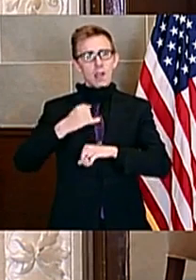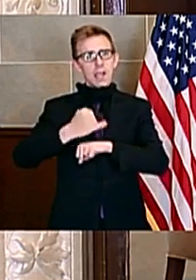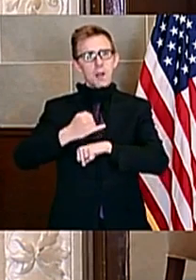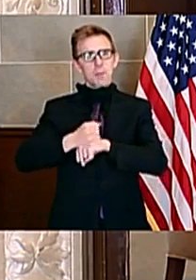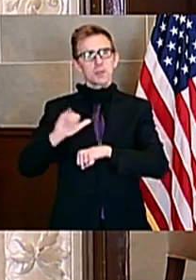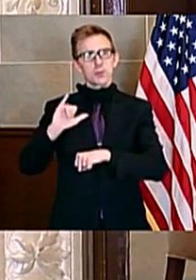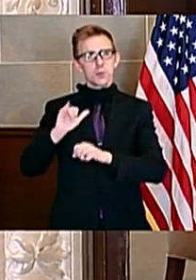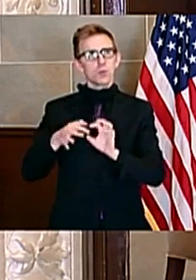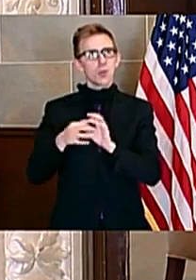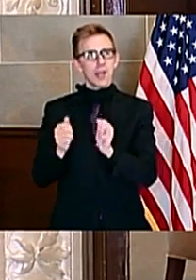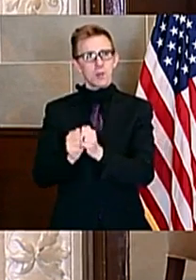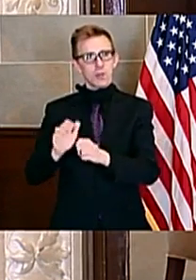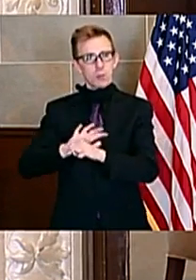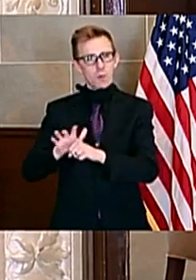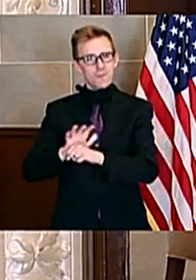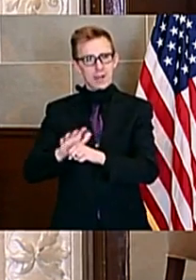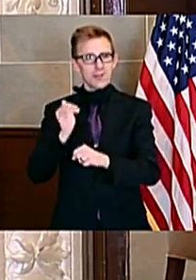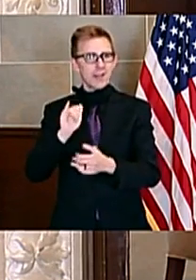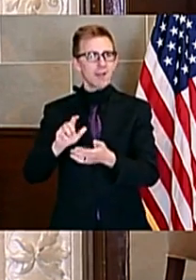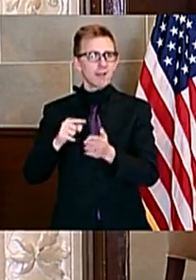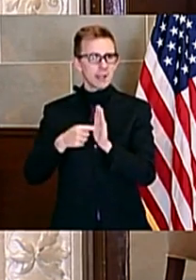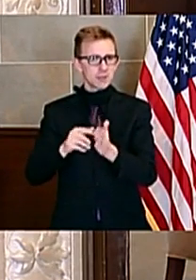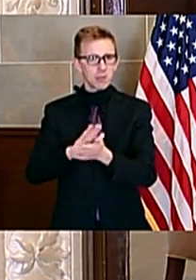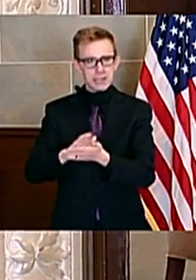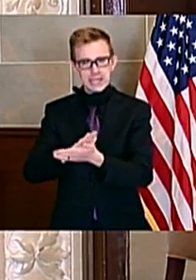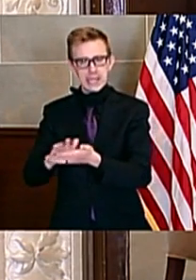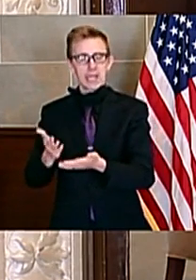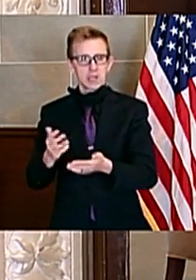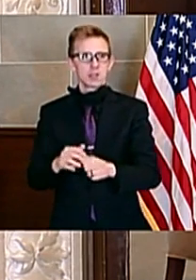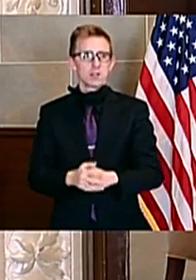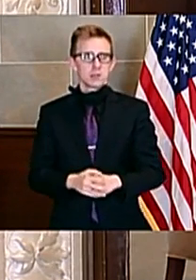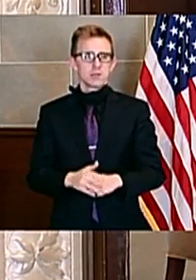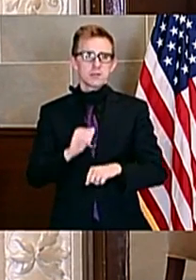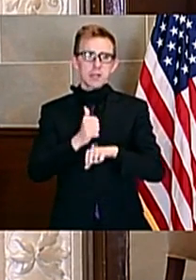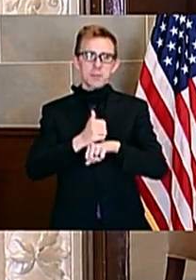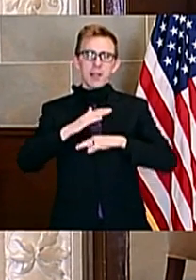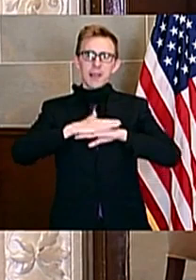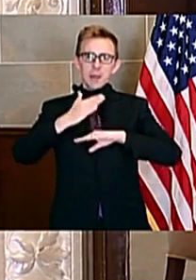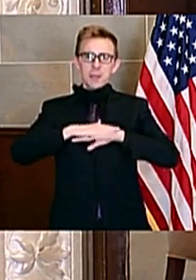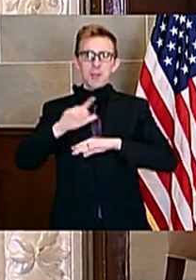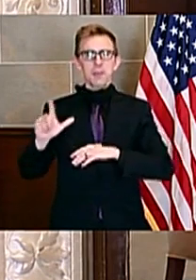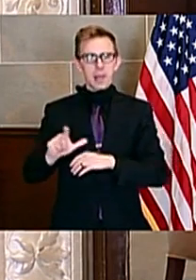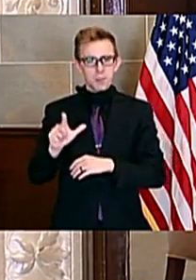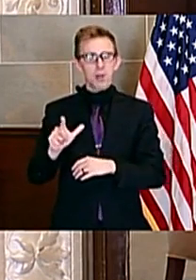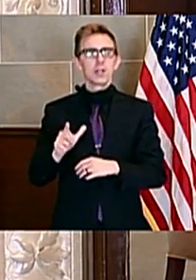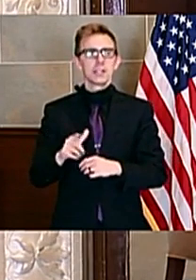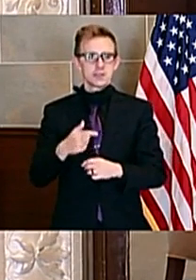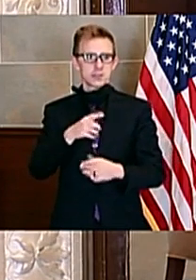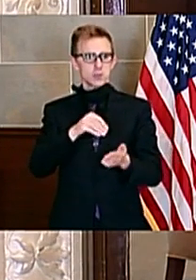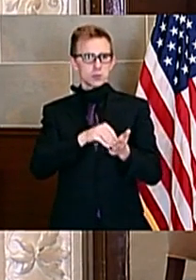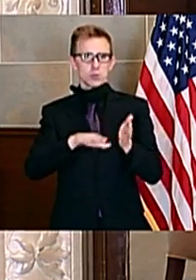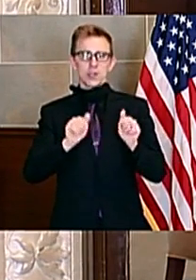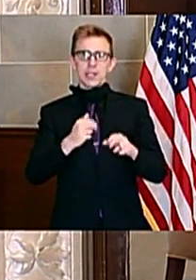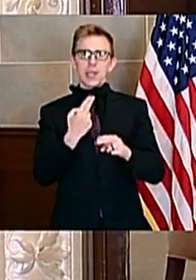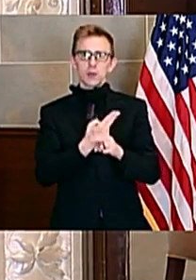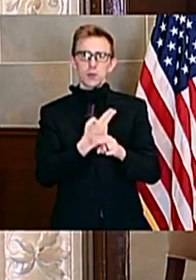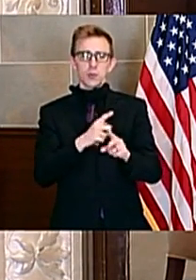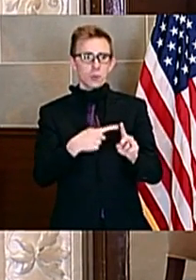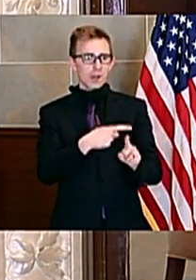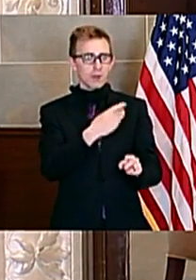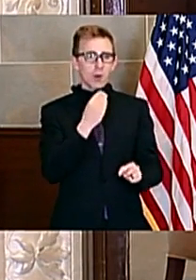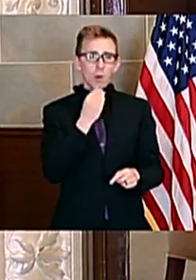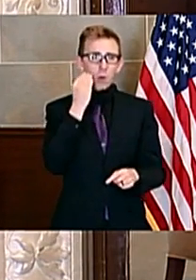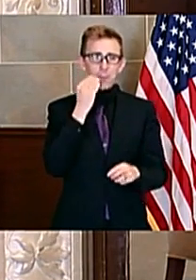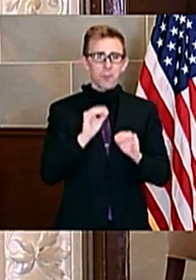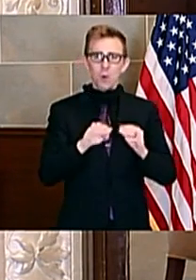as a result of COVID-19. And so that would include everything from setting up laptop libraries that students can use when they don't have access at